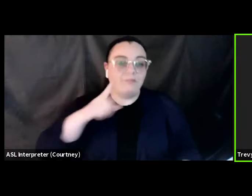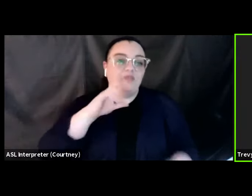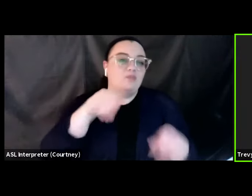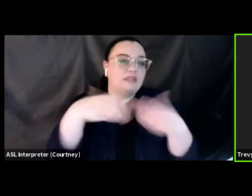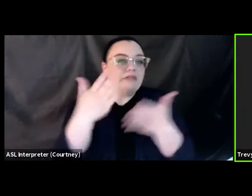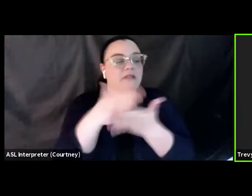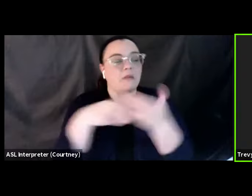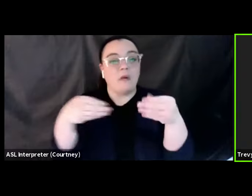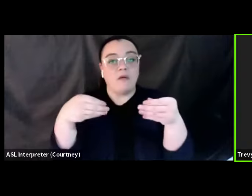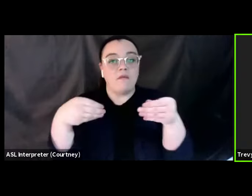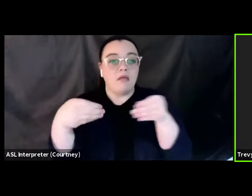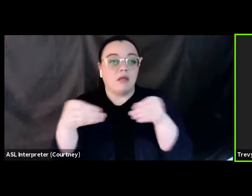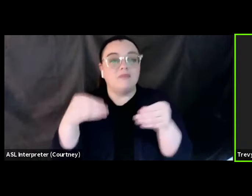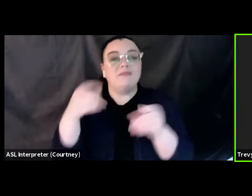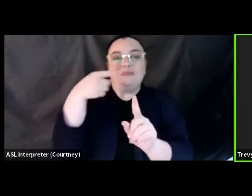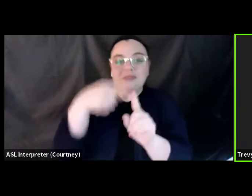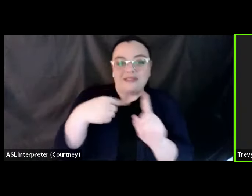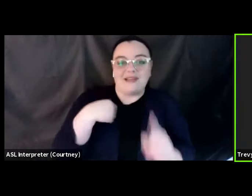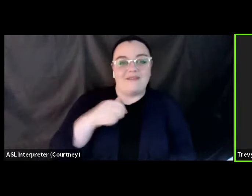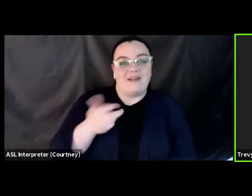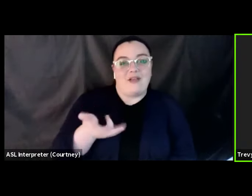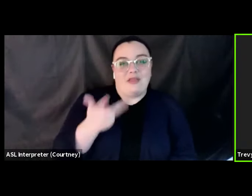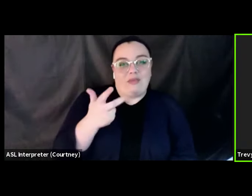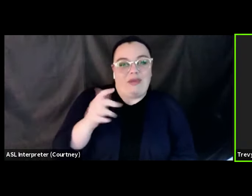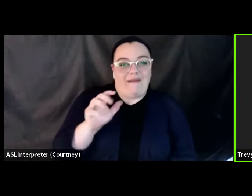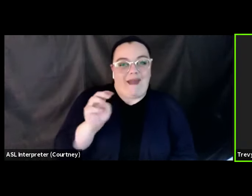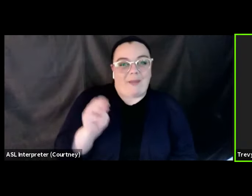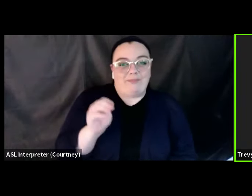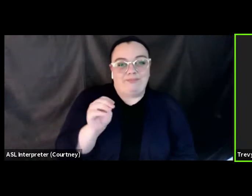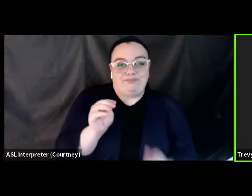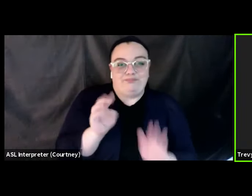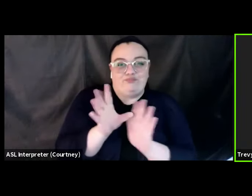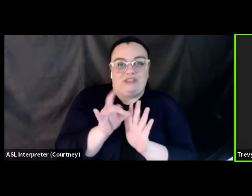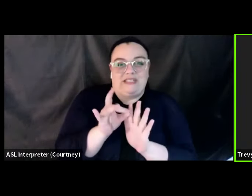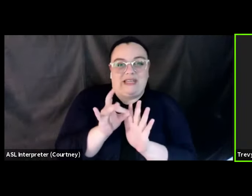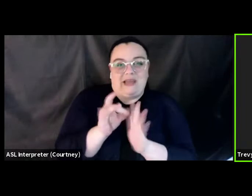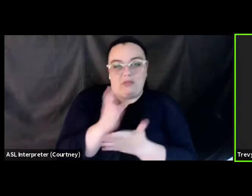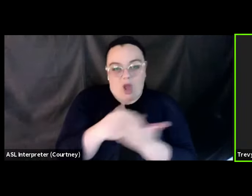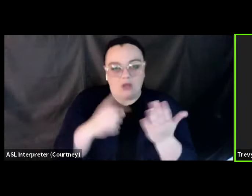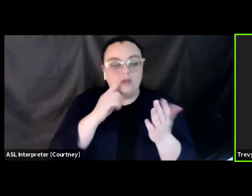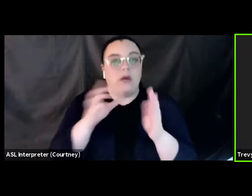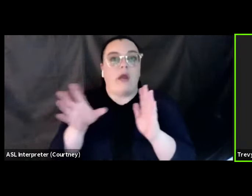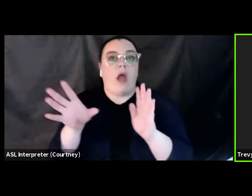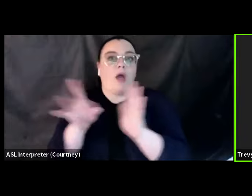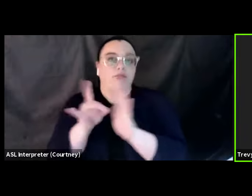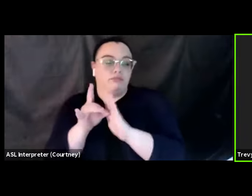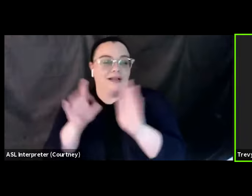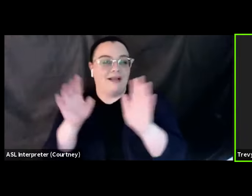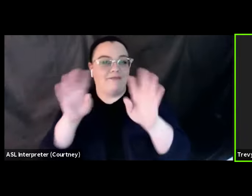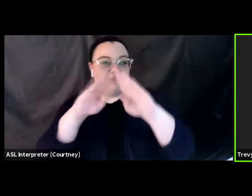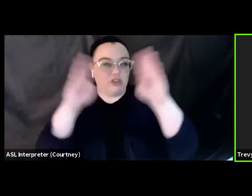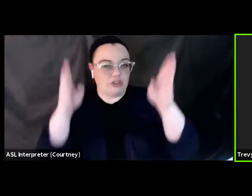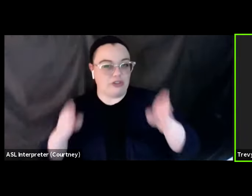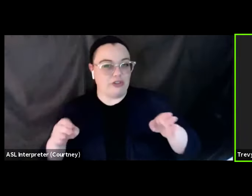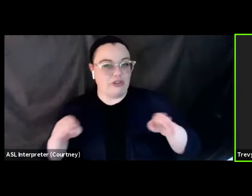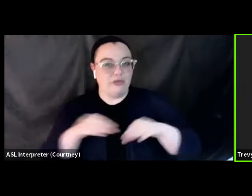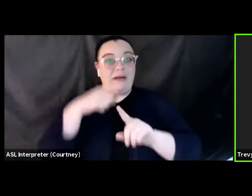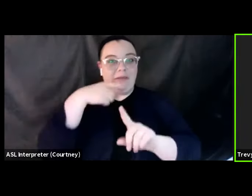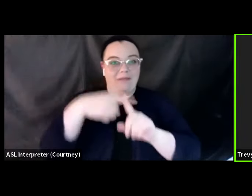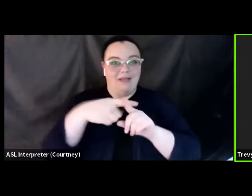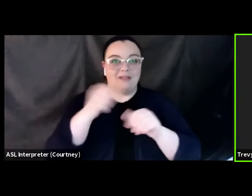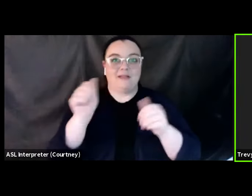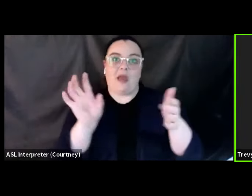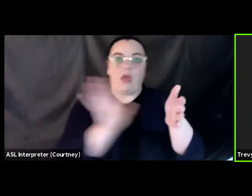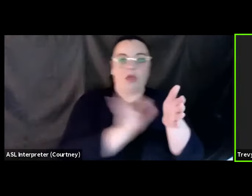the 3M adhesive here to attach to the furniture and the industrial strength Velcro right here. So you can